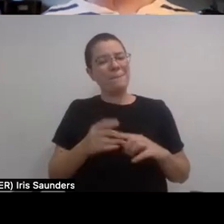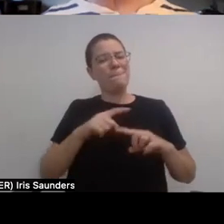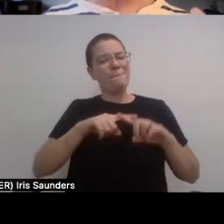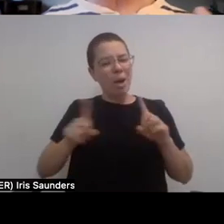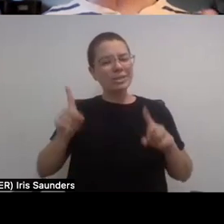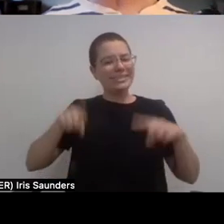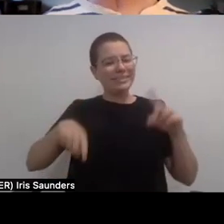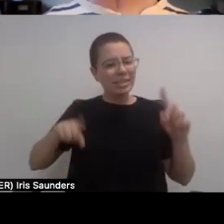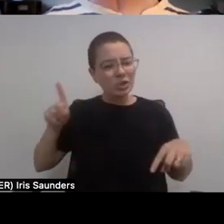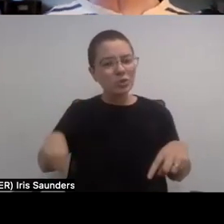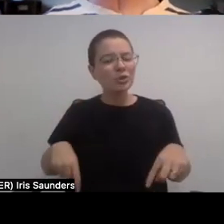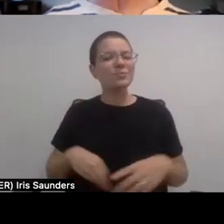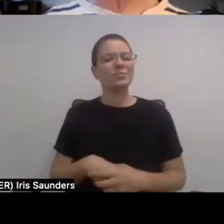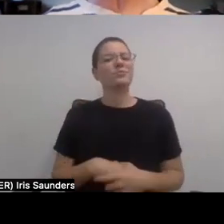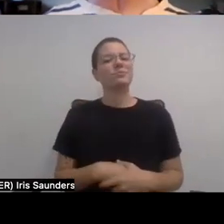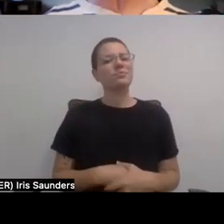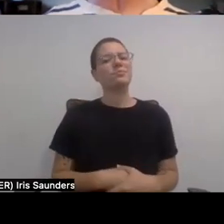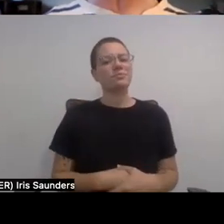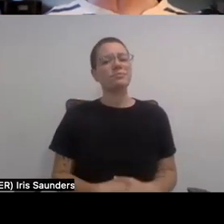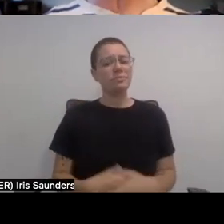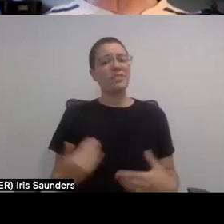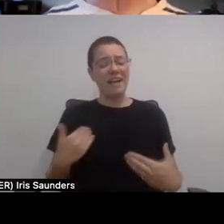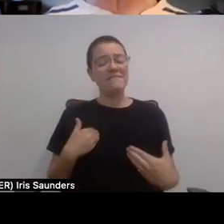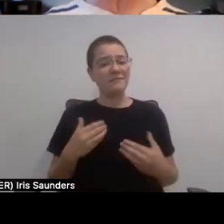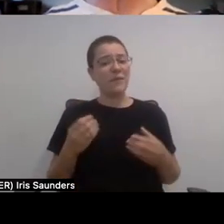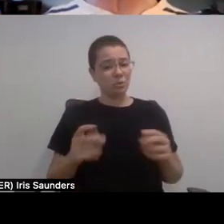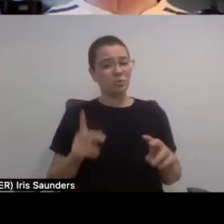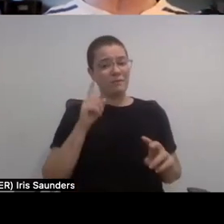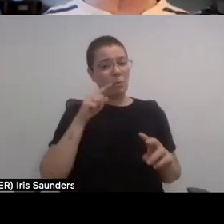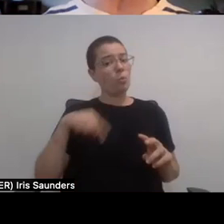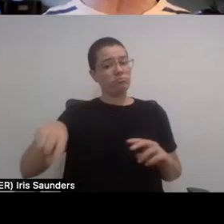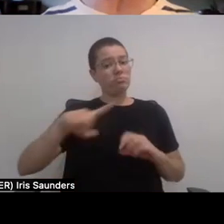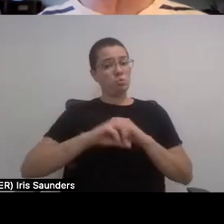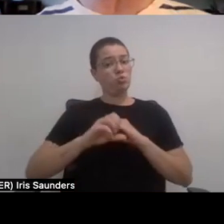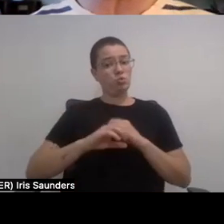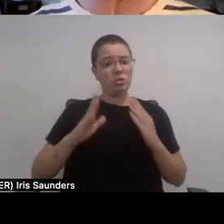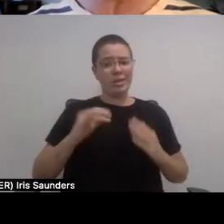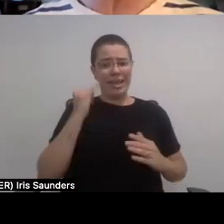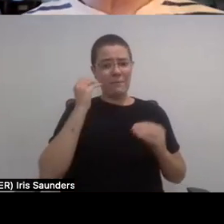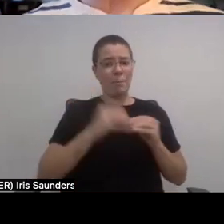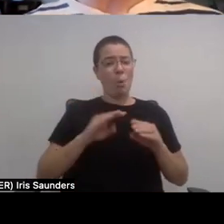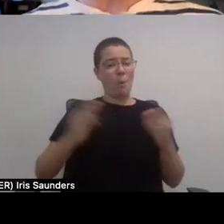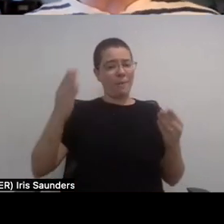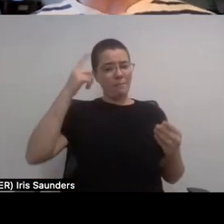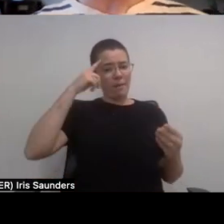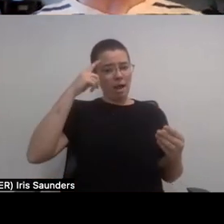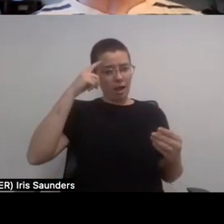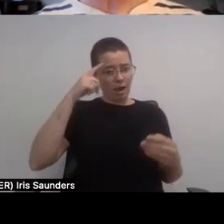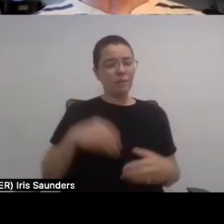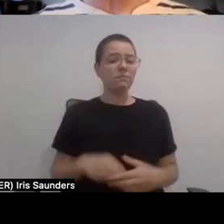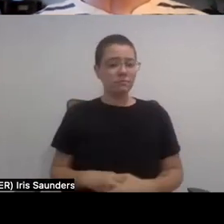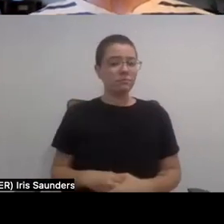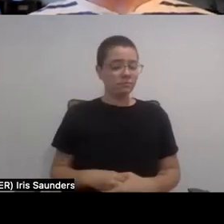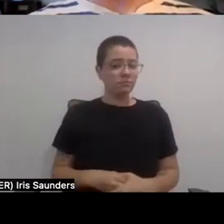more, so, I mean, there's opportunity for the producers if they were simply more open-minded, you know, so,